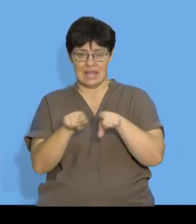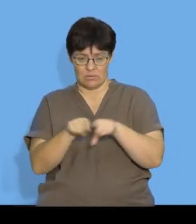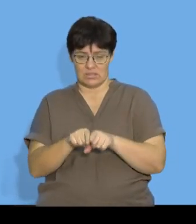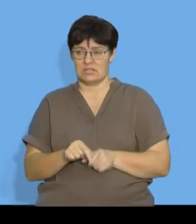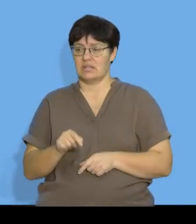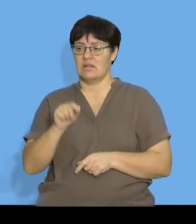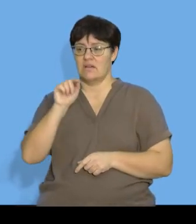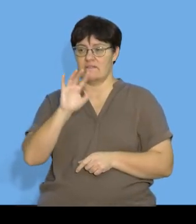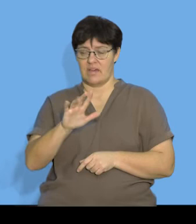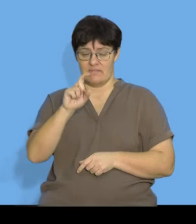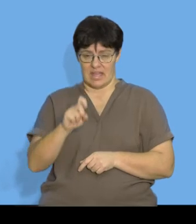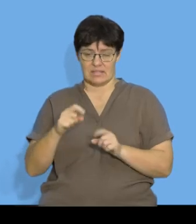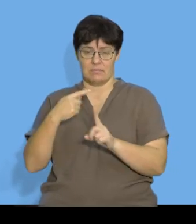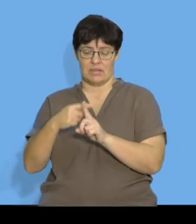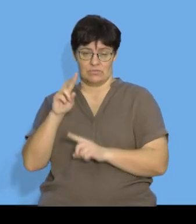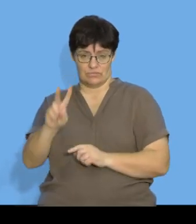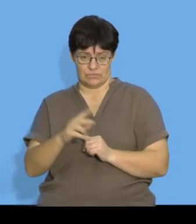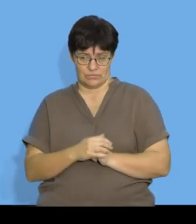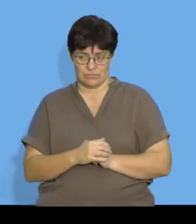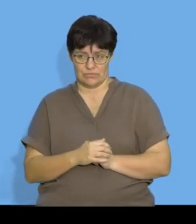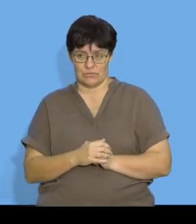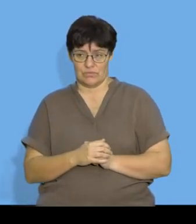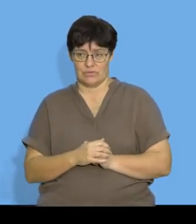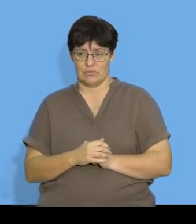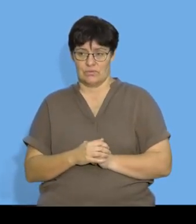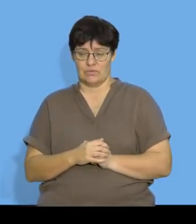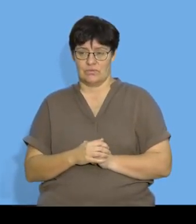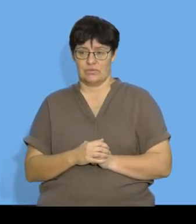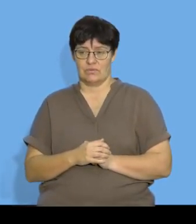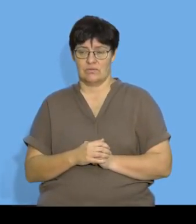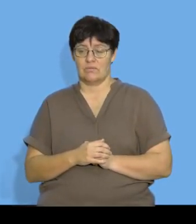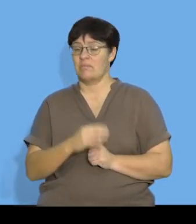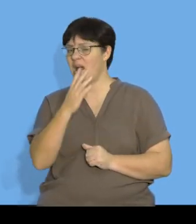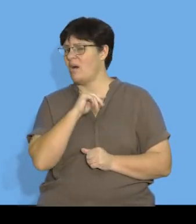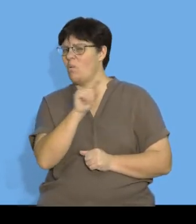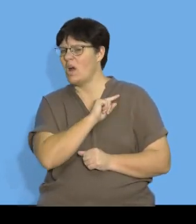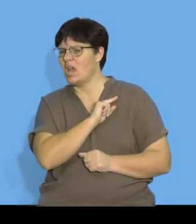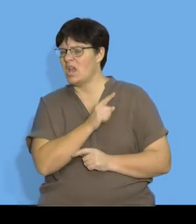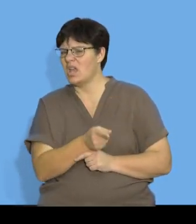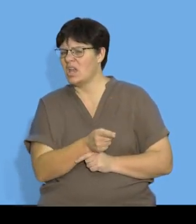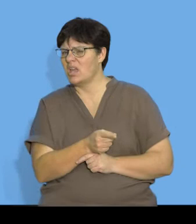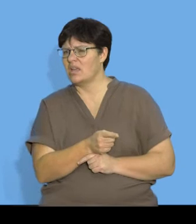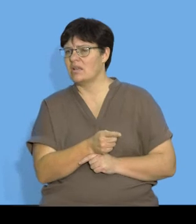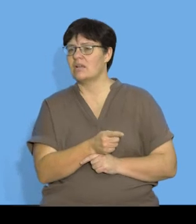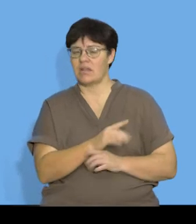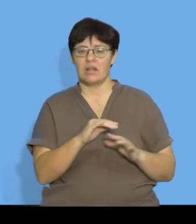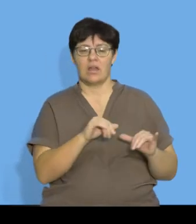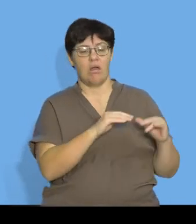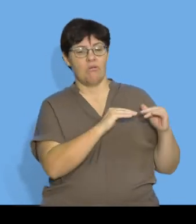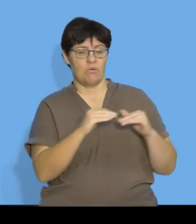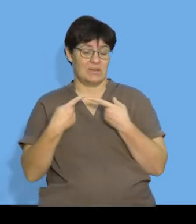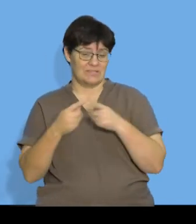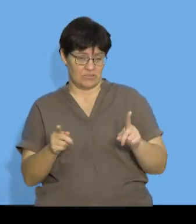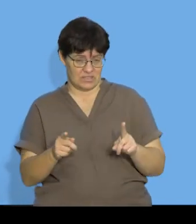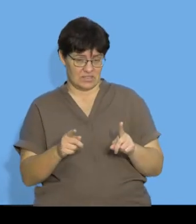to be equal to 5x plus 2 if you're asking me why common differences